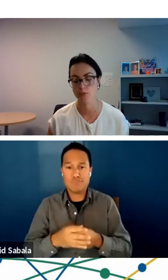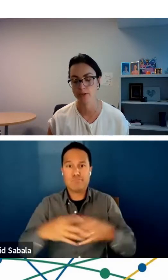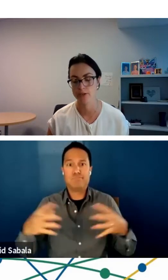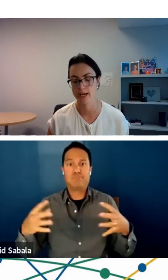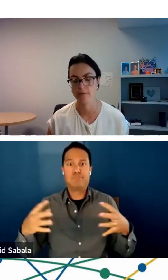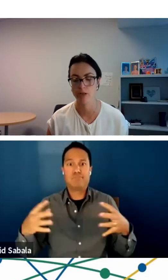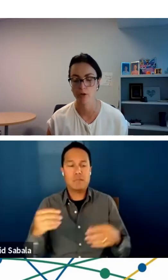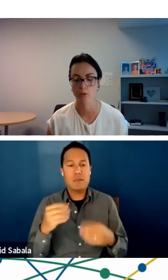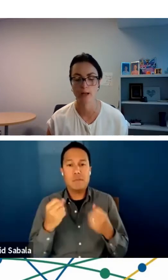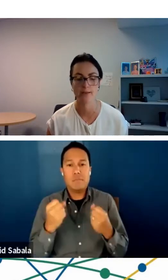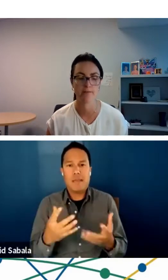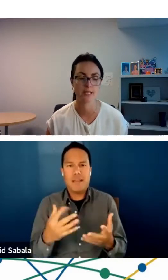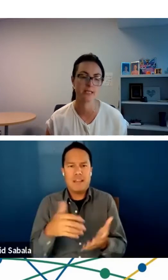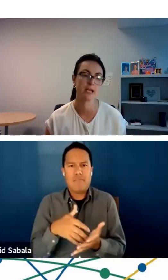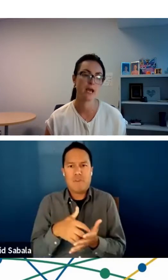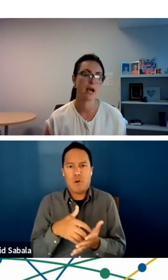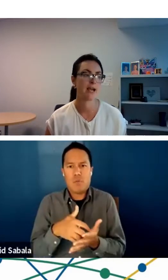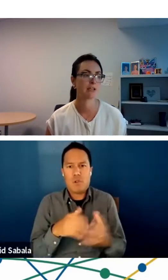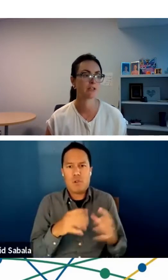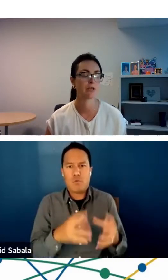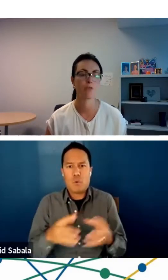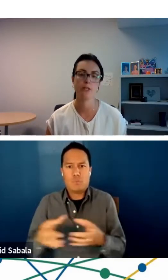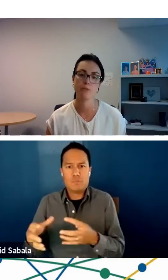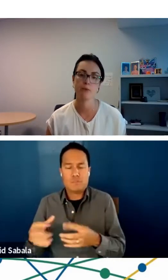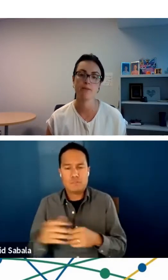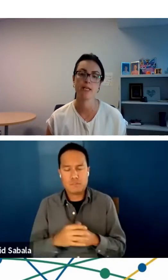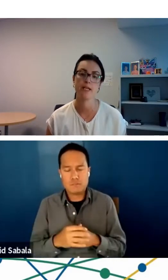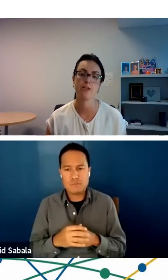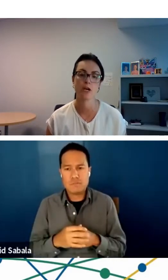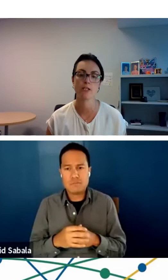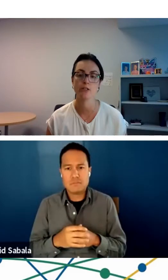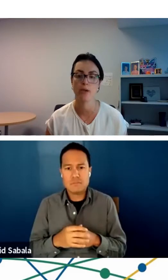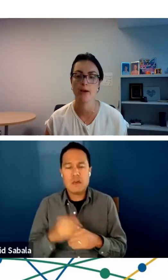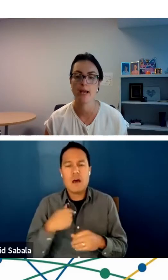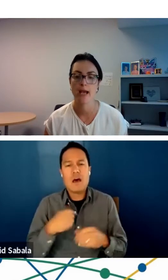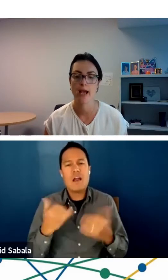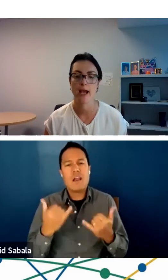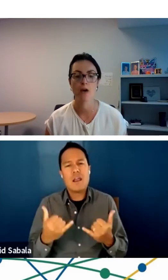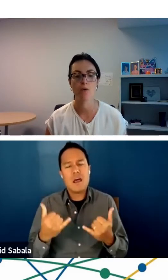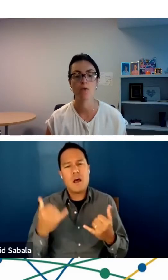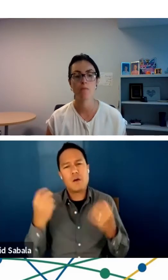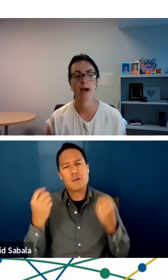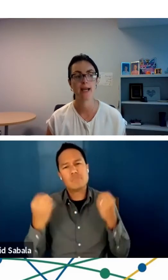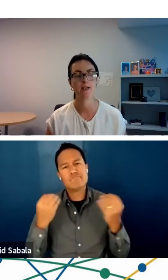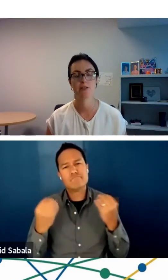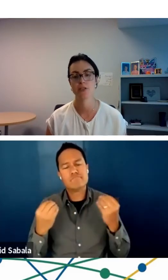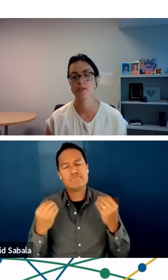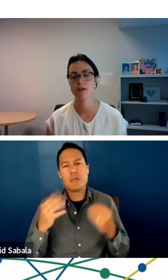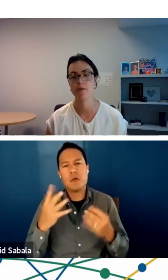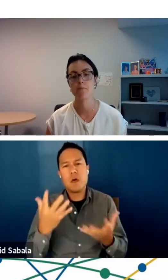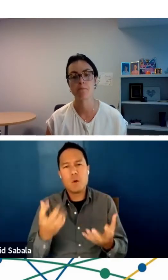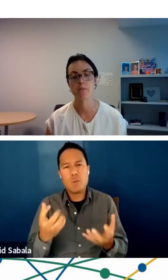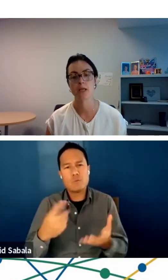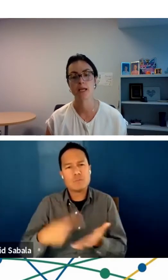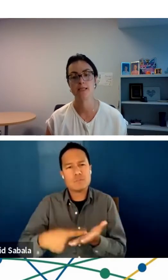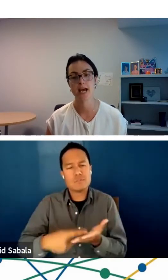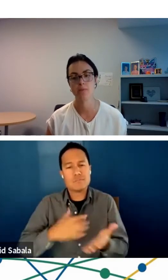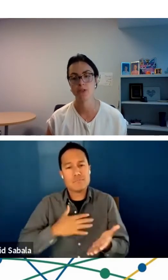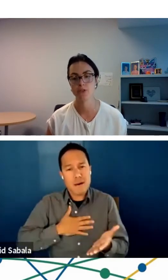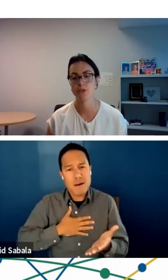vulnerable to have lower quality visits, I actually want to pivot and talk to you about how my health system